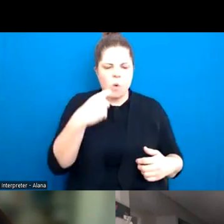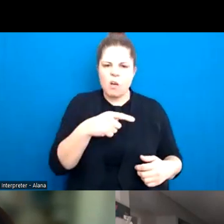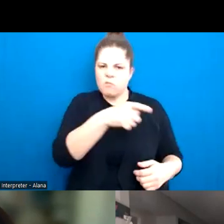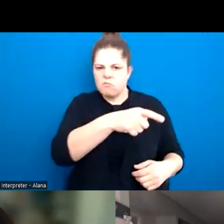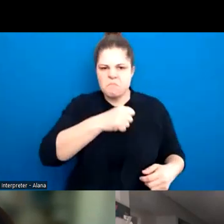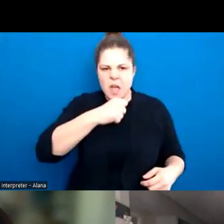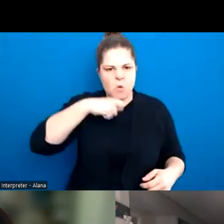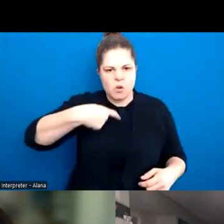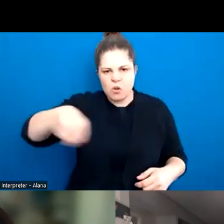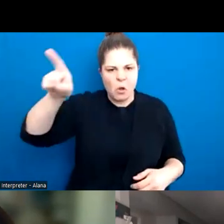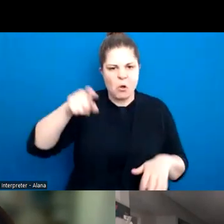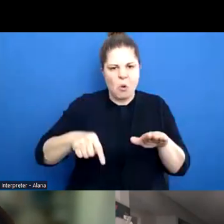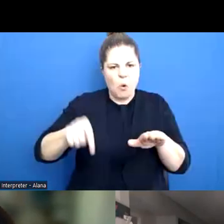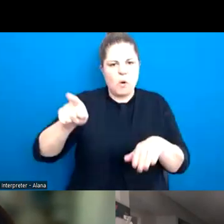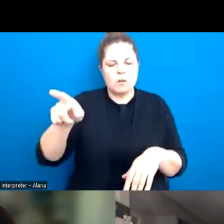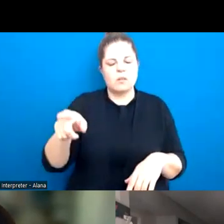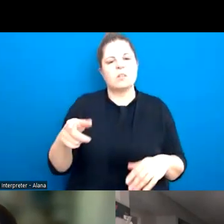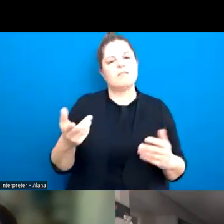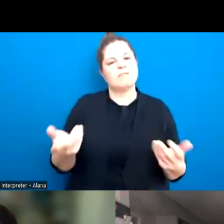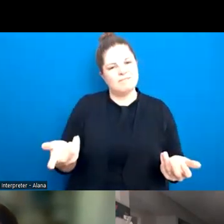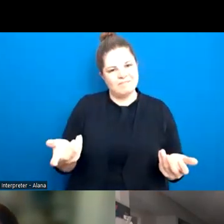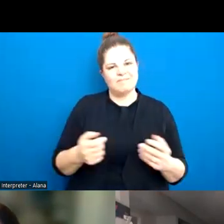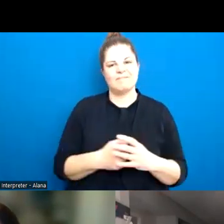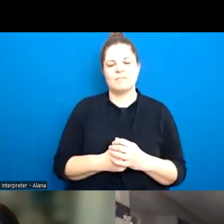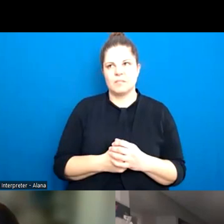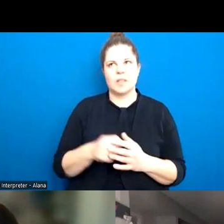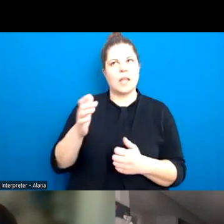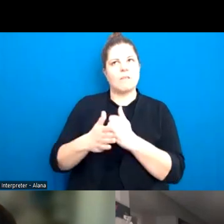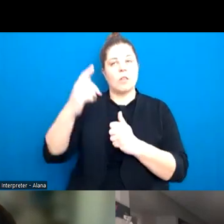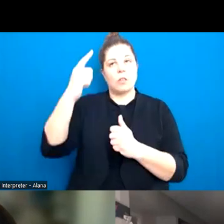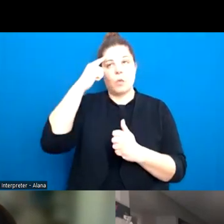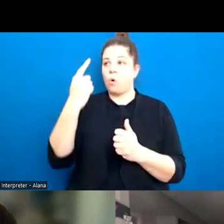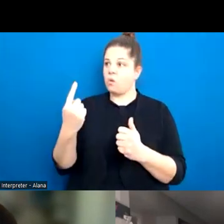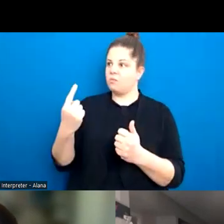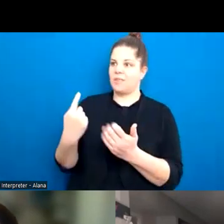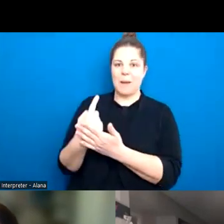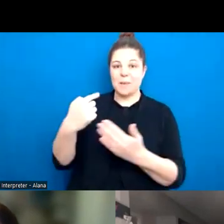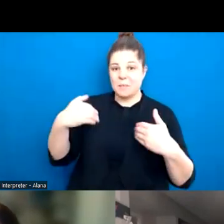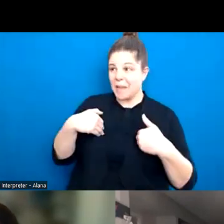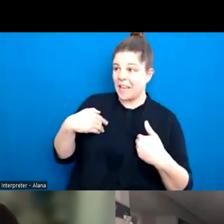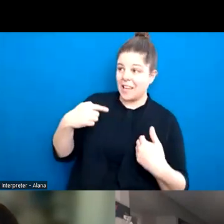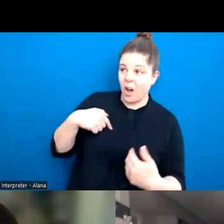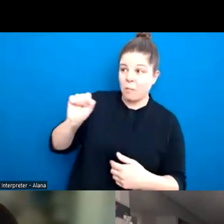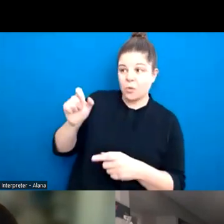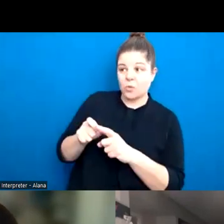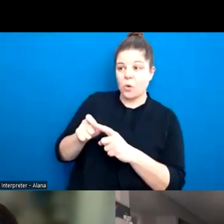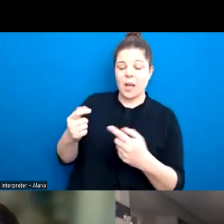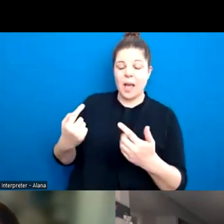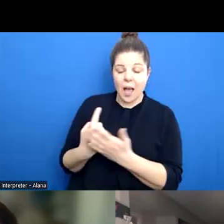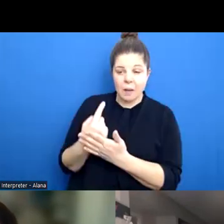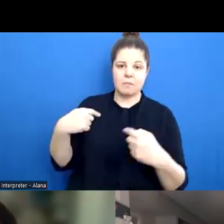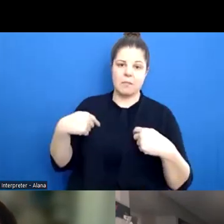that to think that, you know, this could very much happen, um, happen right in front of you and yeah, keeping those safe spaces always,